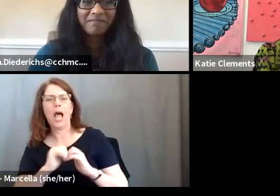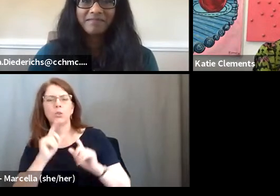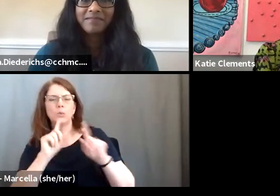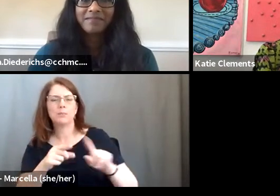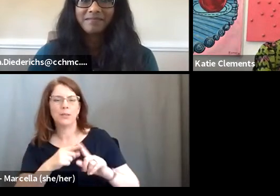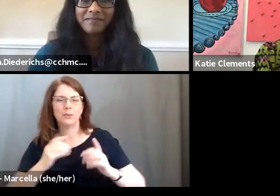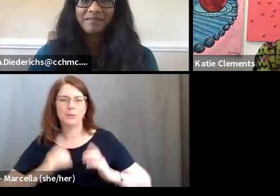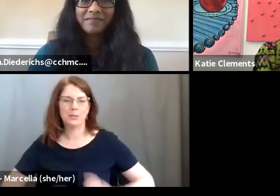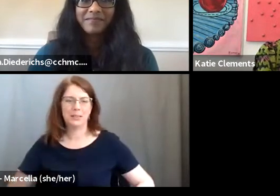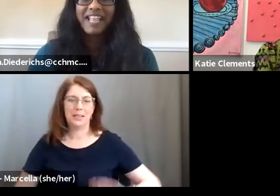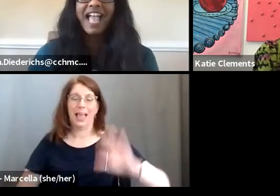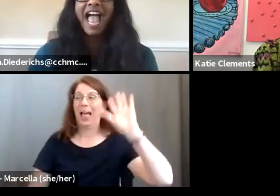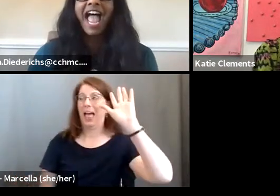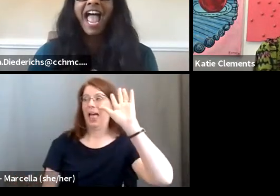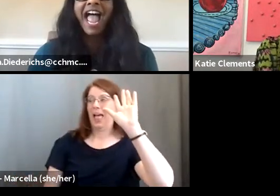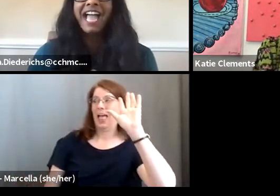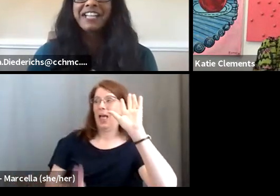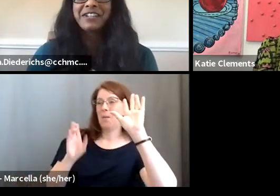Yeah. Can I take that one?